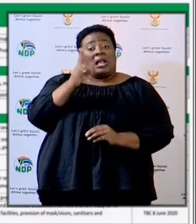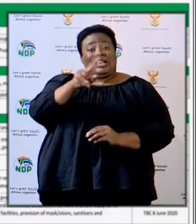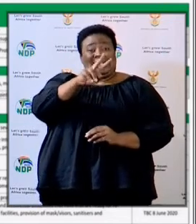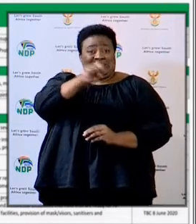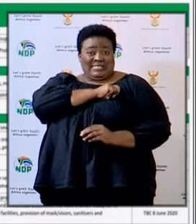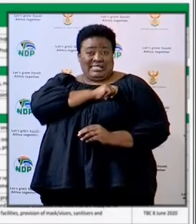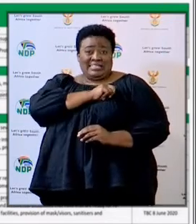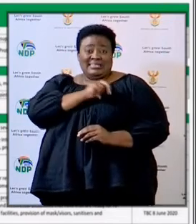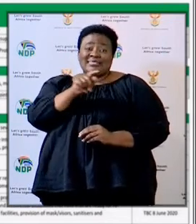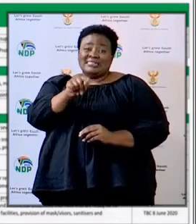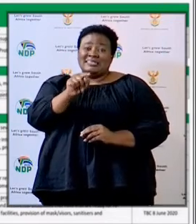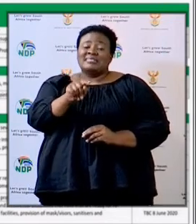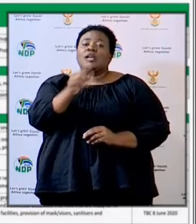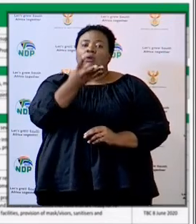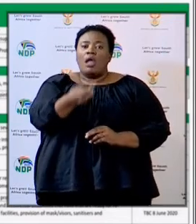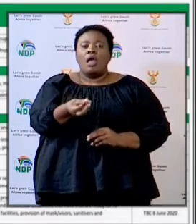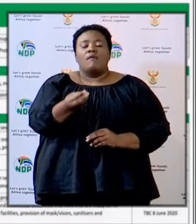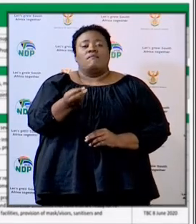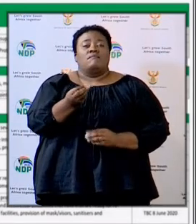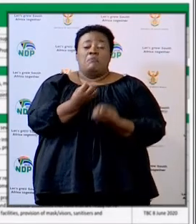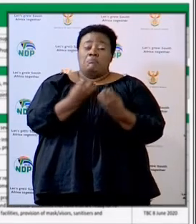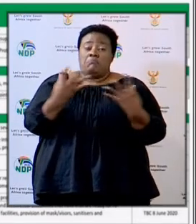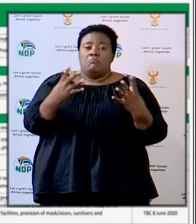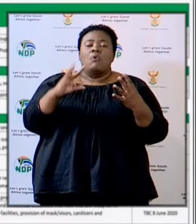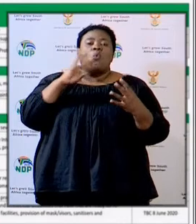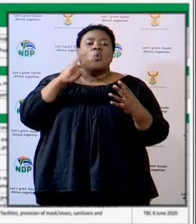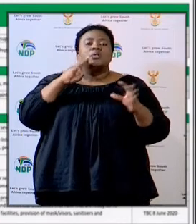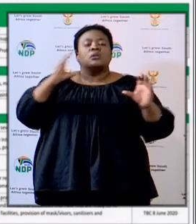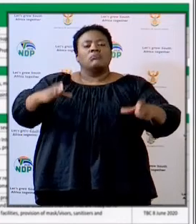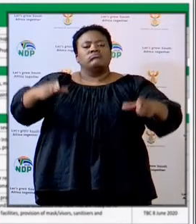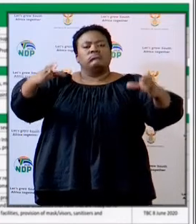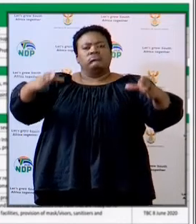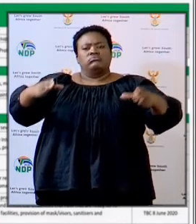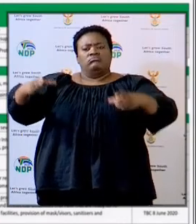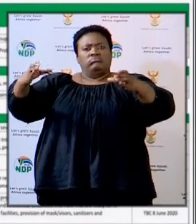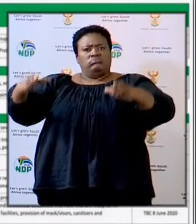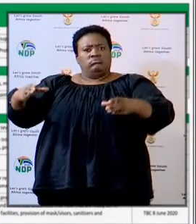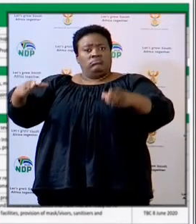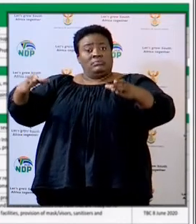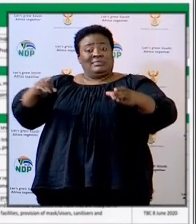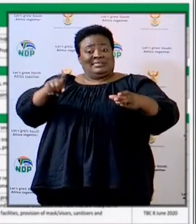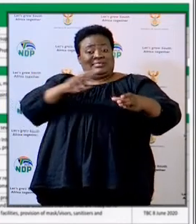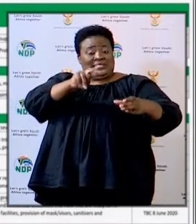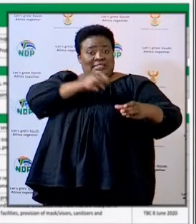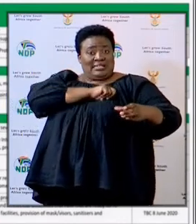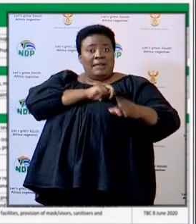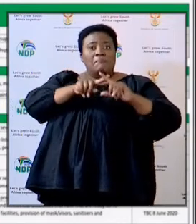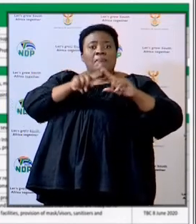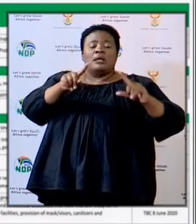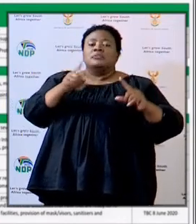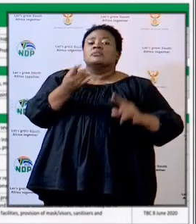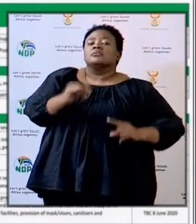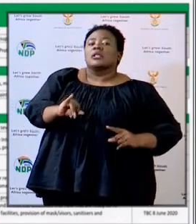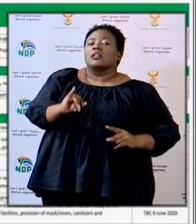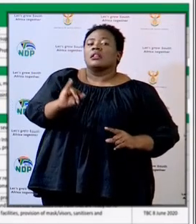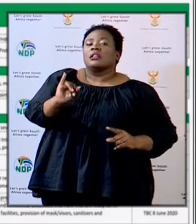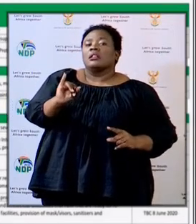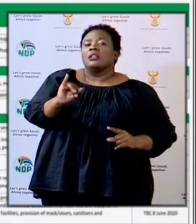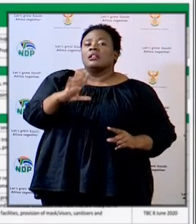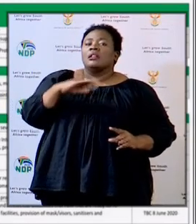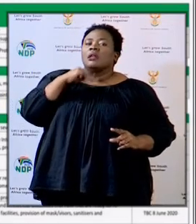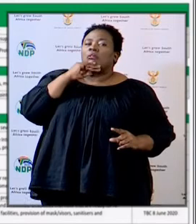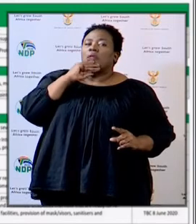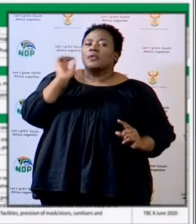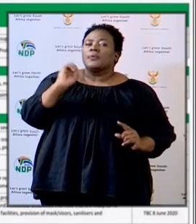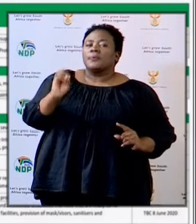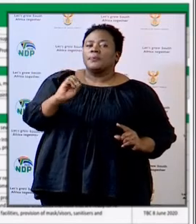although we've got quite a number of water tanks in KZN, what still remains is